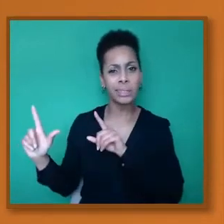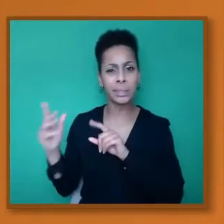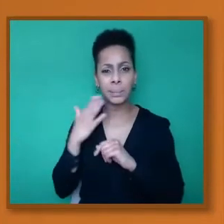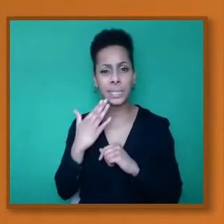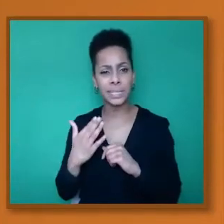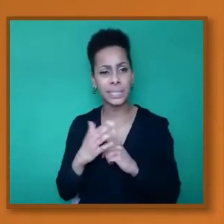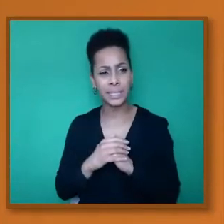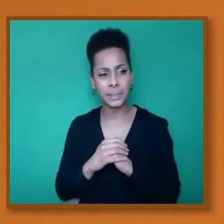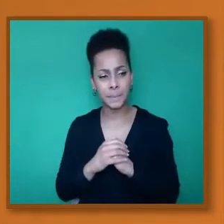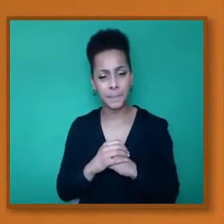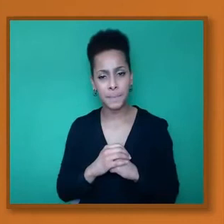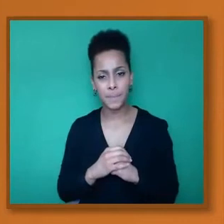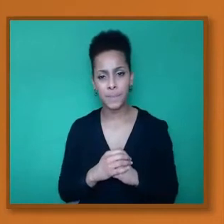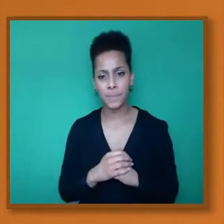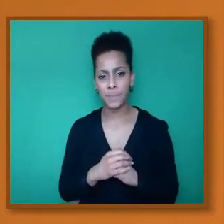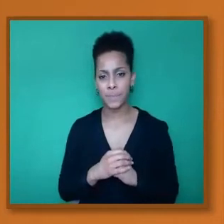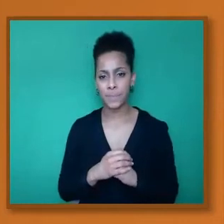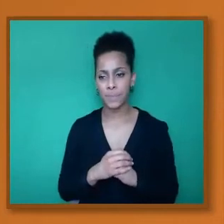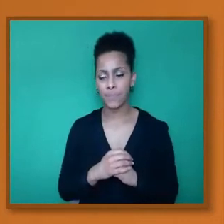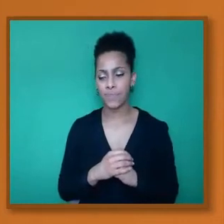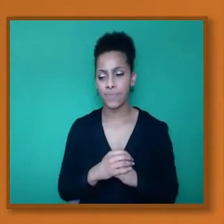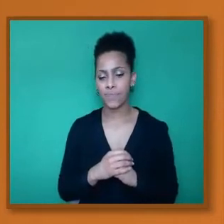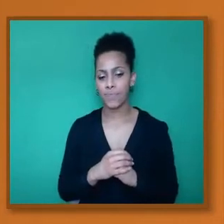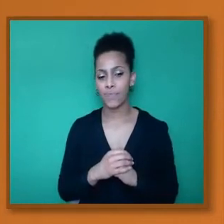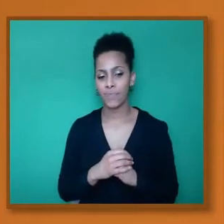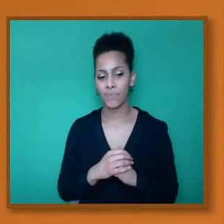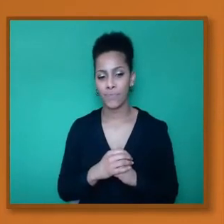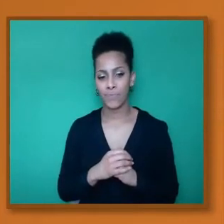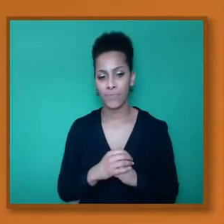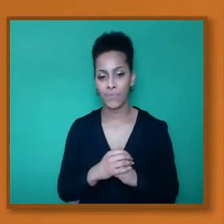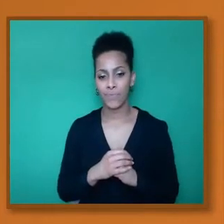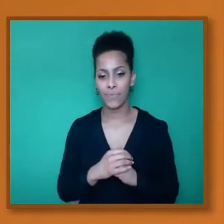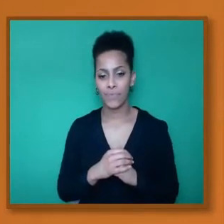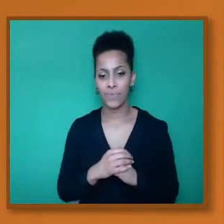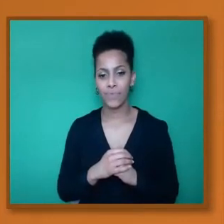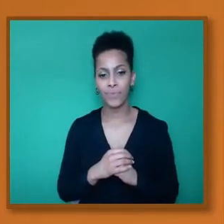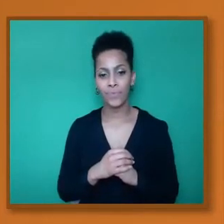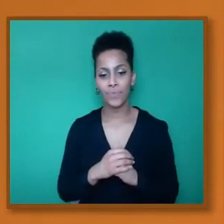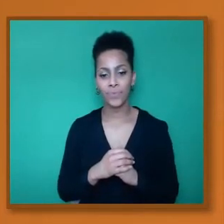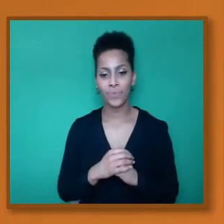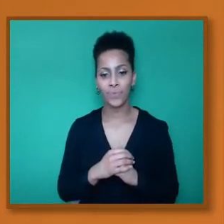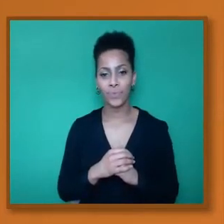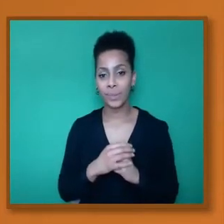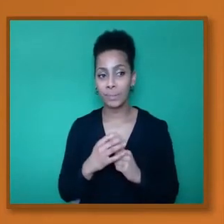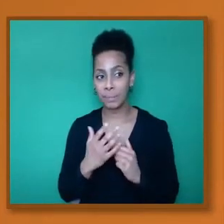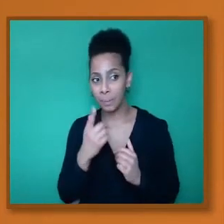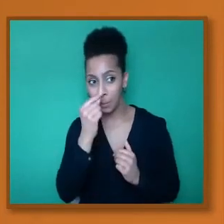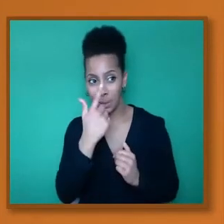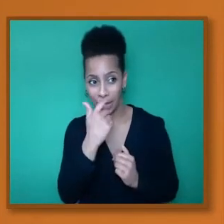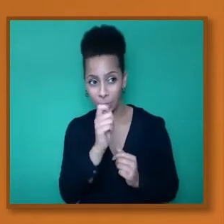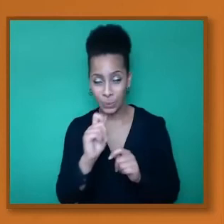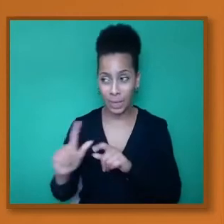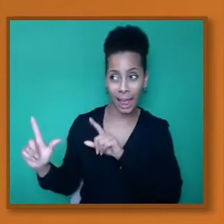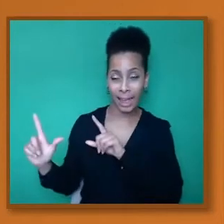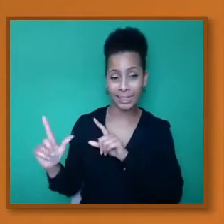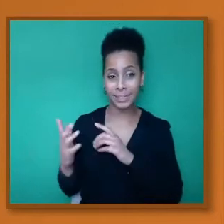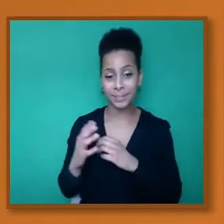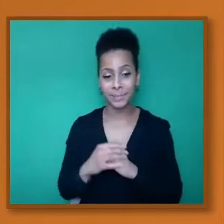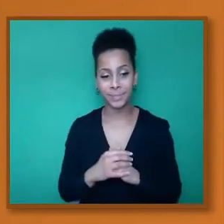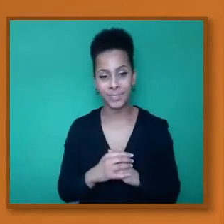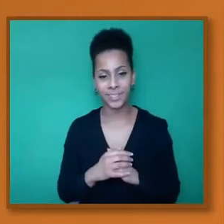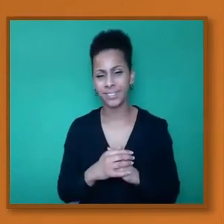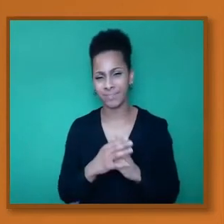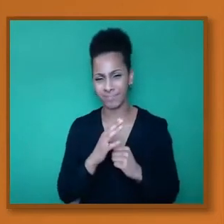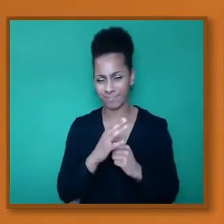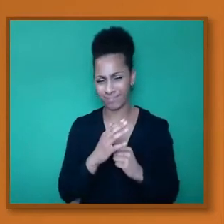to the final slide, please. Please do. If you would like to plug something, if it's possible. Oh, don't you just plug it. It doesn't matter